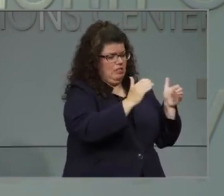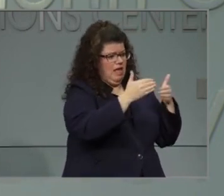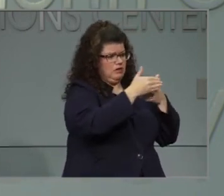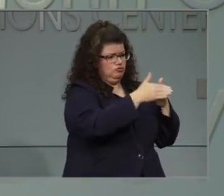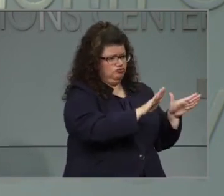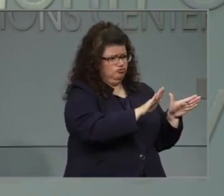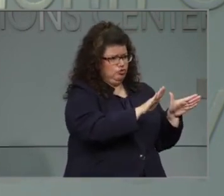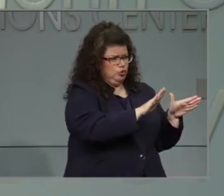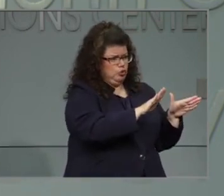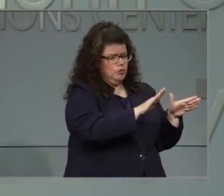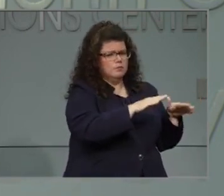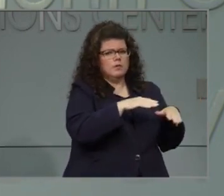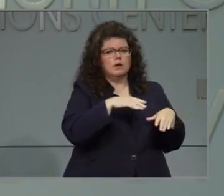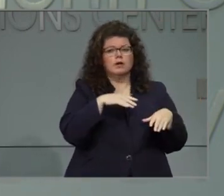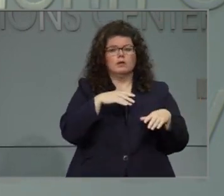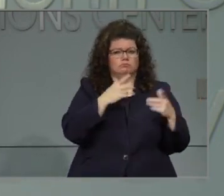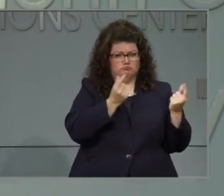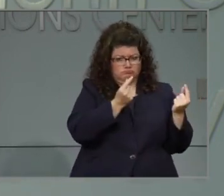what was the Exposure?